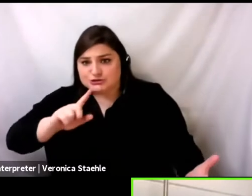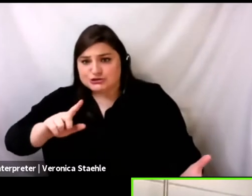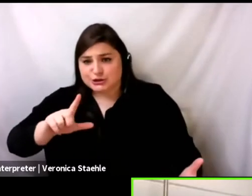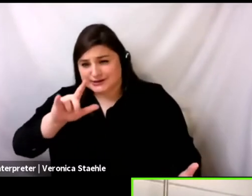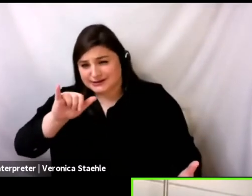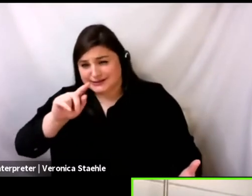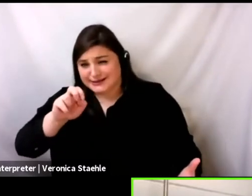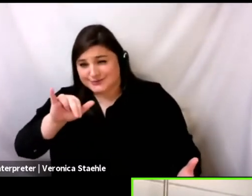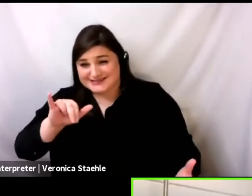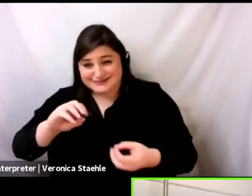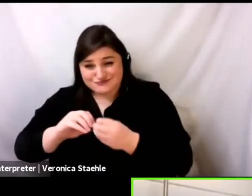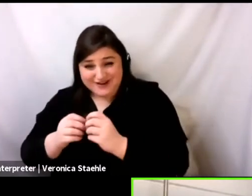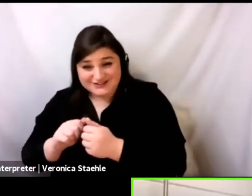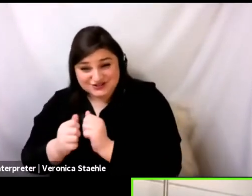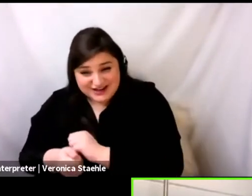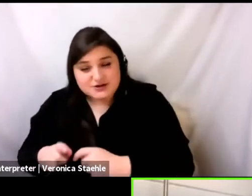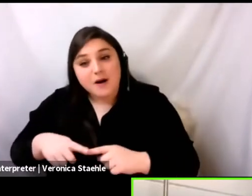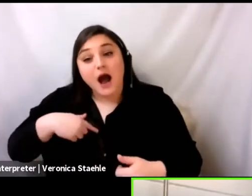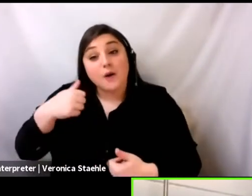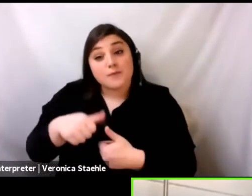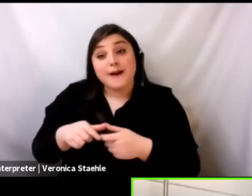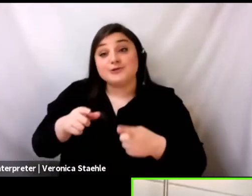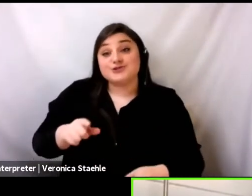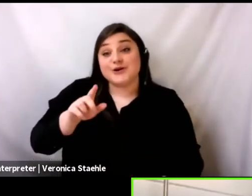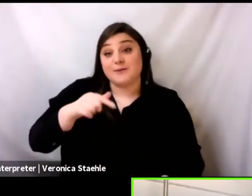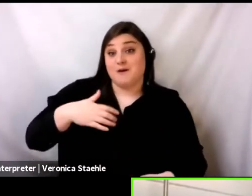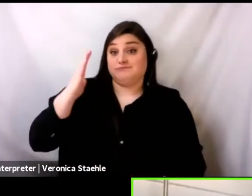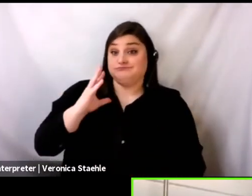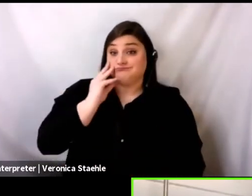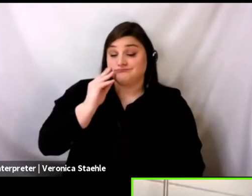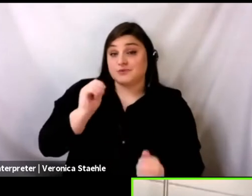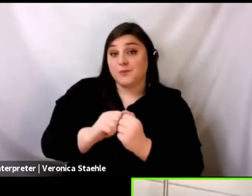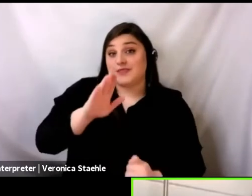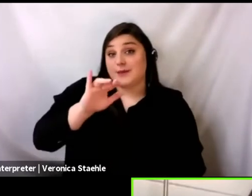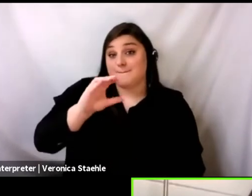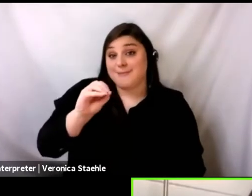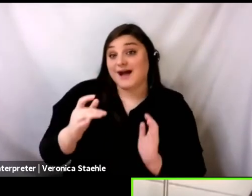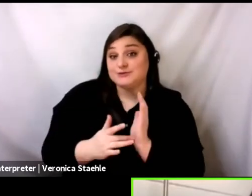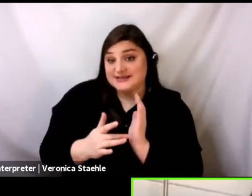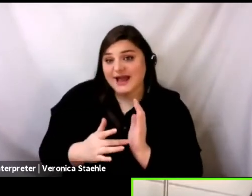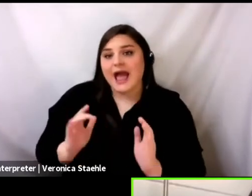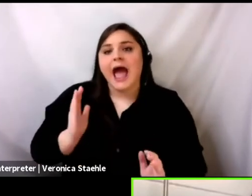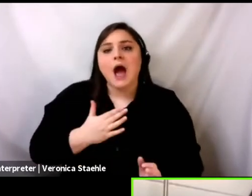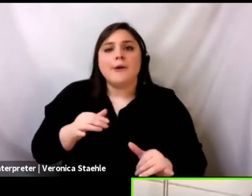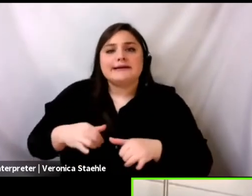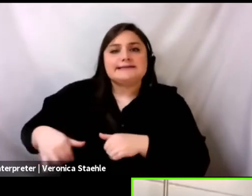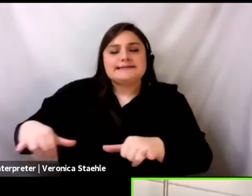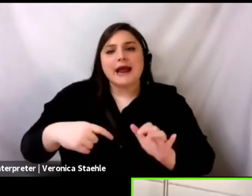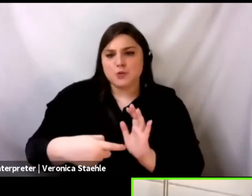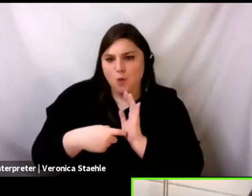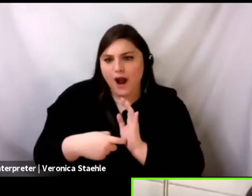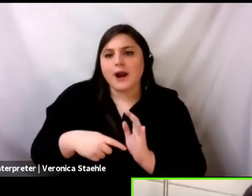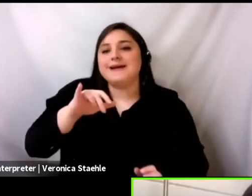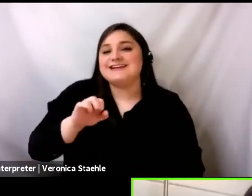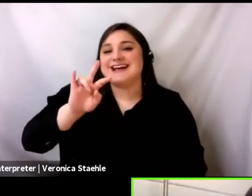too terribly much, but when I was in biotech informed consents had to be, the standard was seventh grade reading level. So you actually had to write